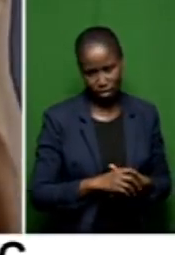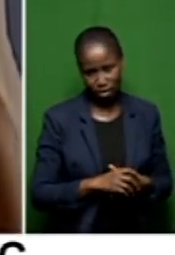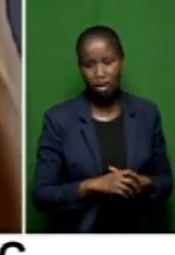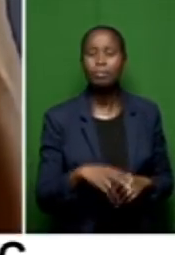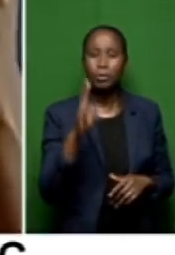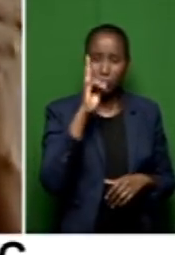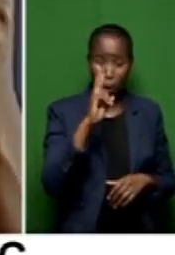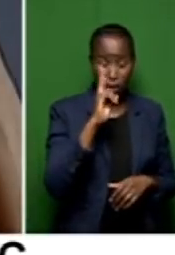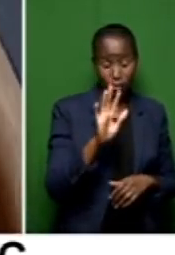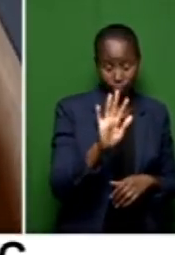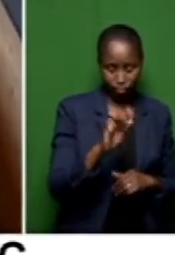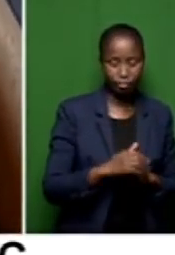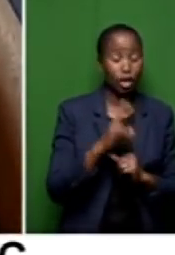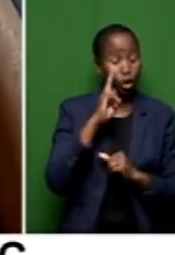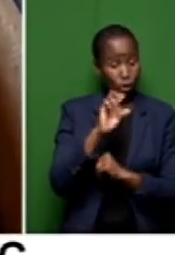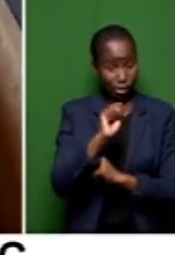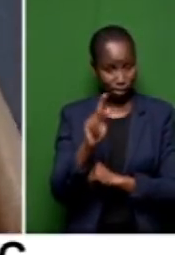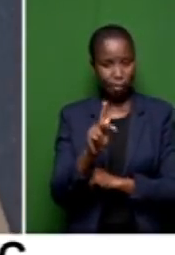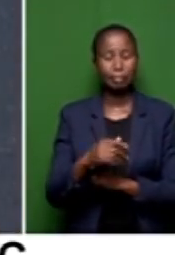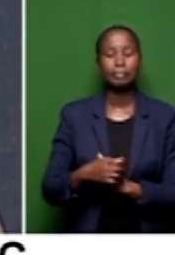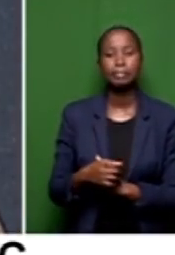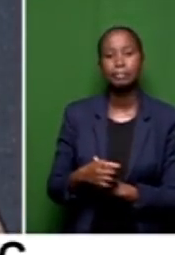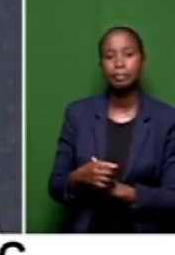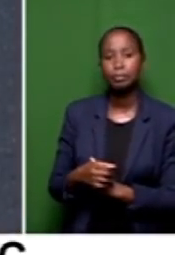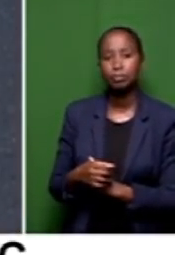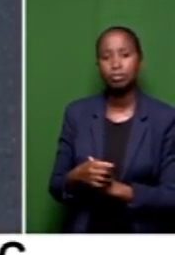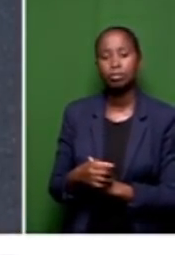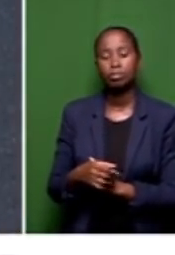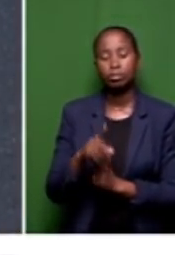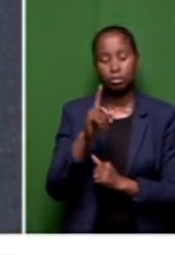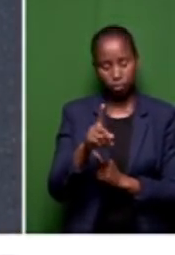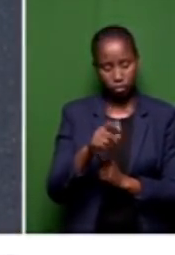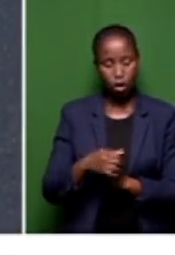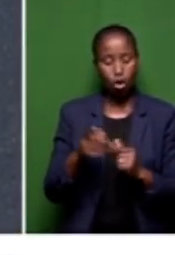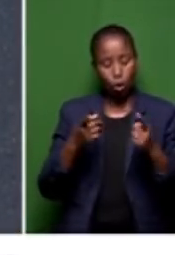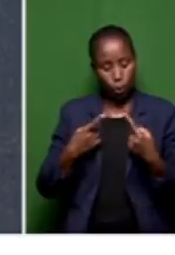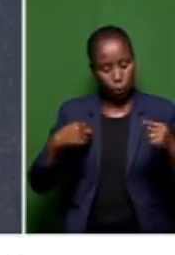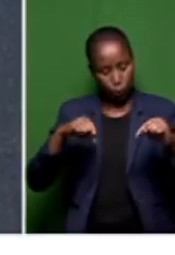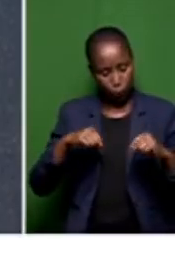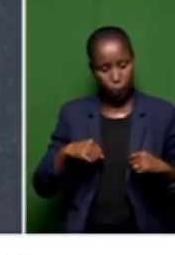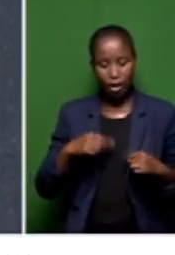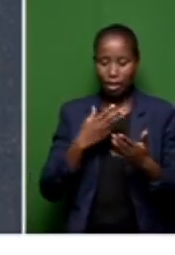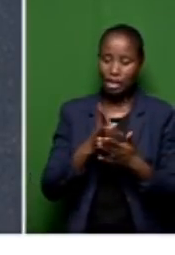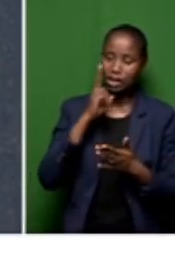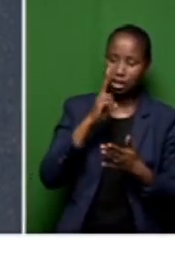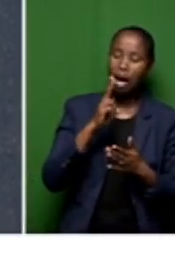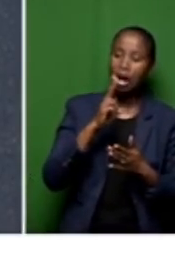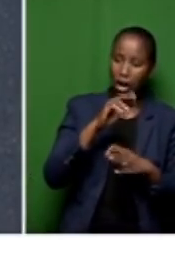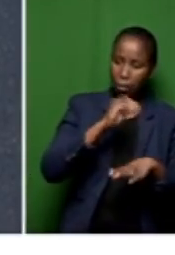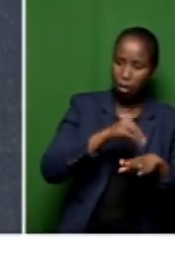Look, for us to raise issues and speak about them,